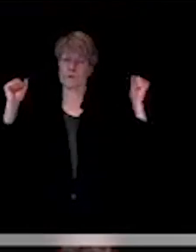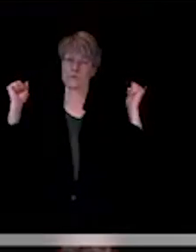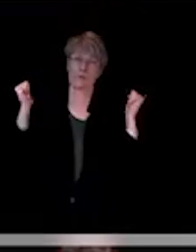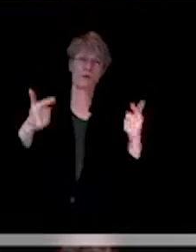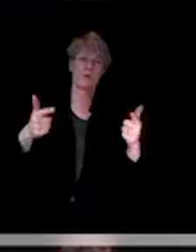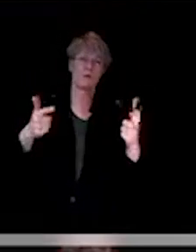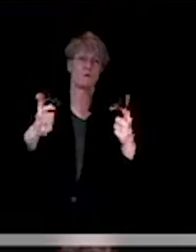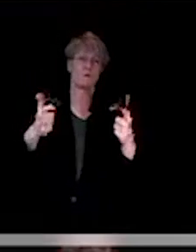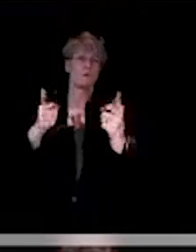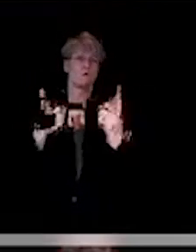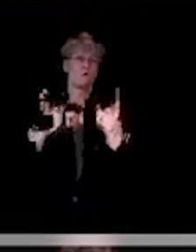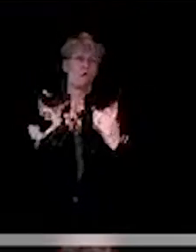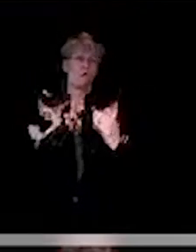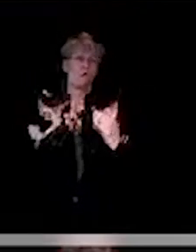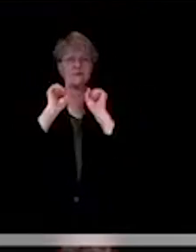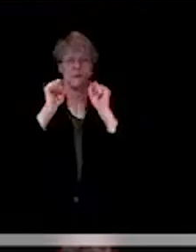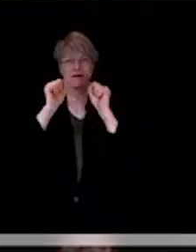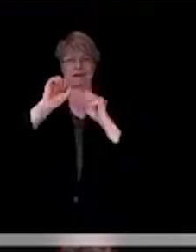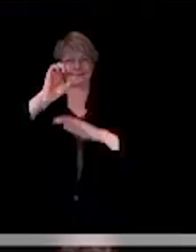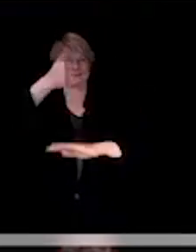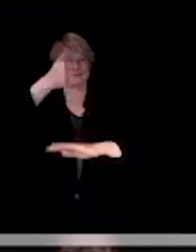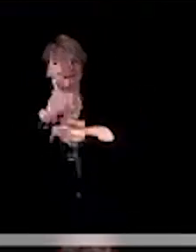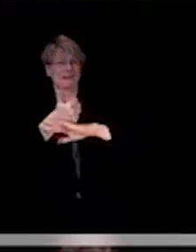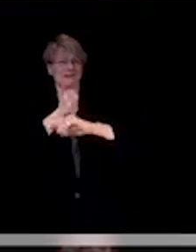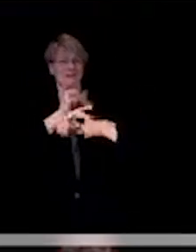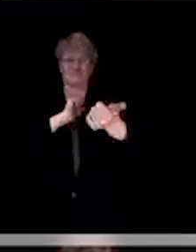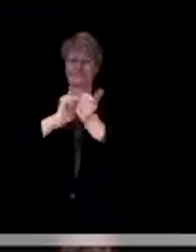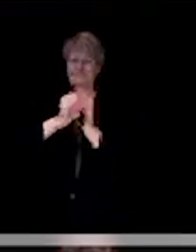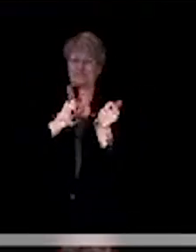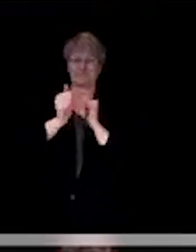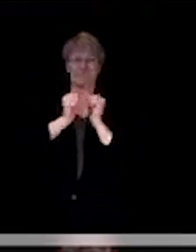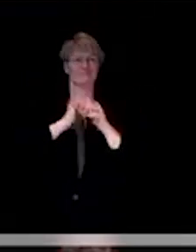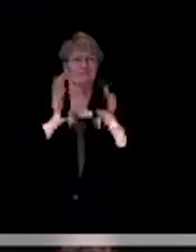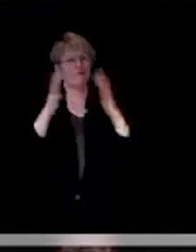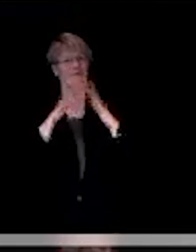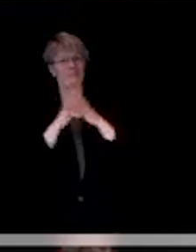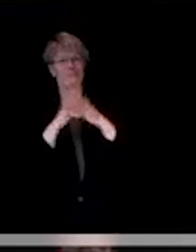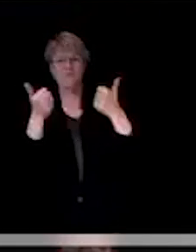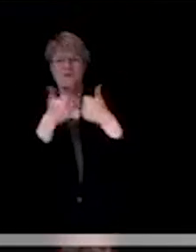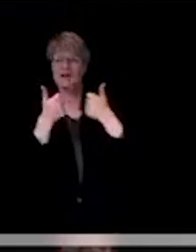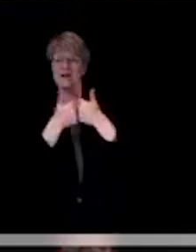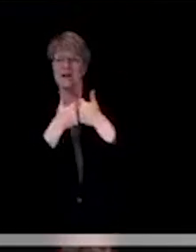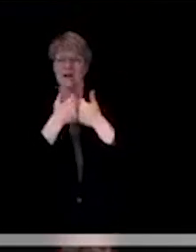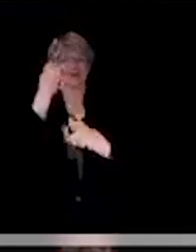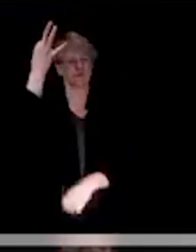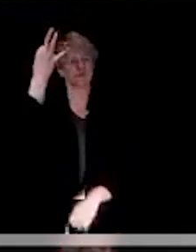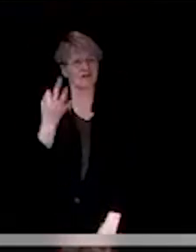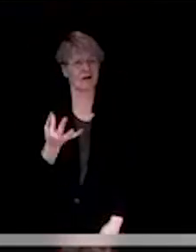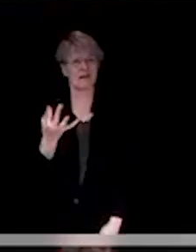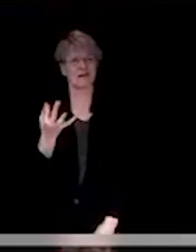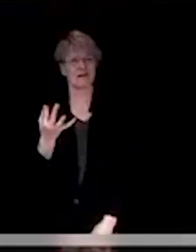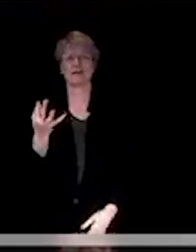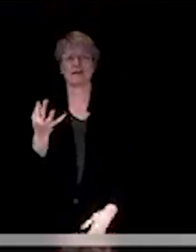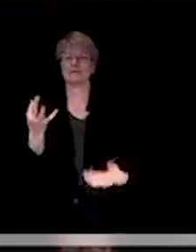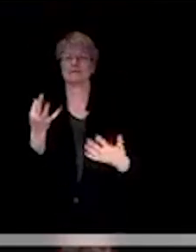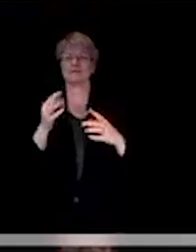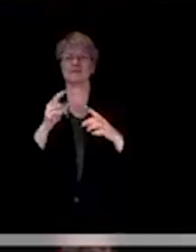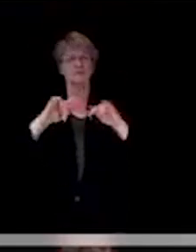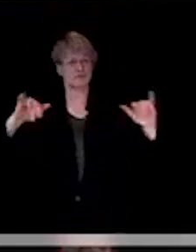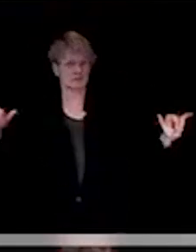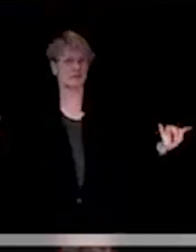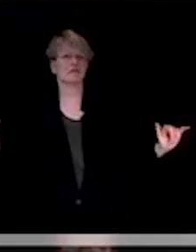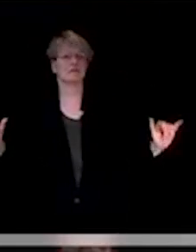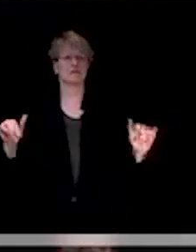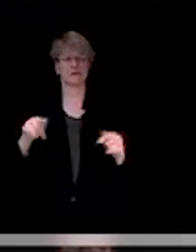having competitions, to having football games on Fridays? Are you guys following in line with